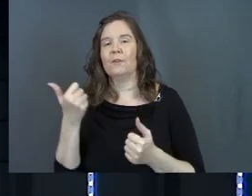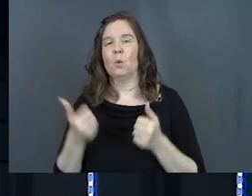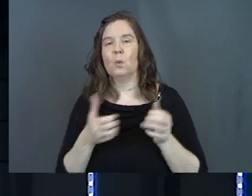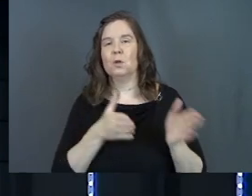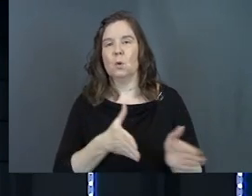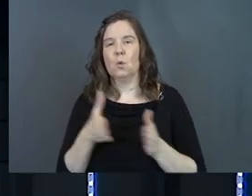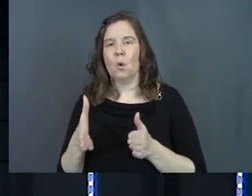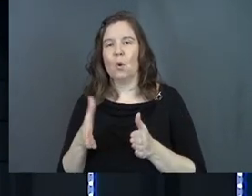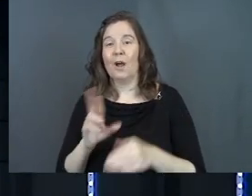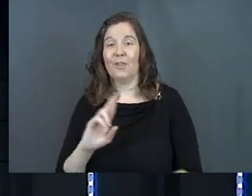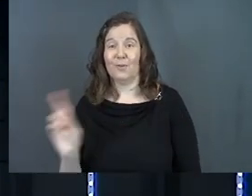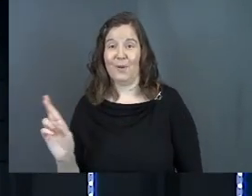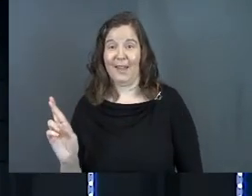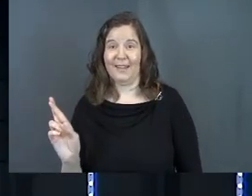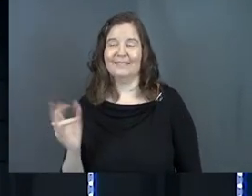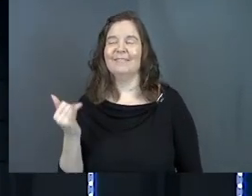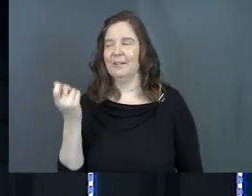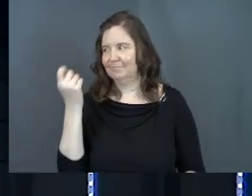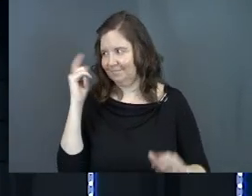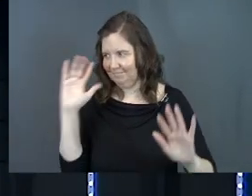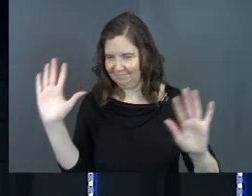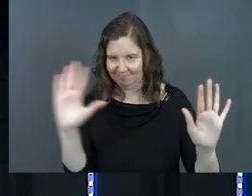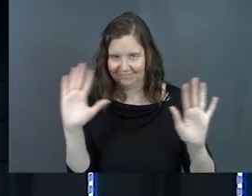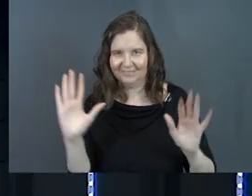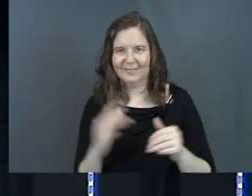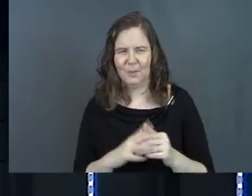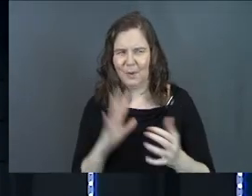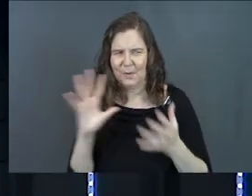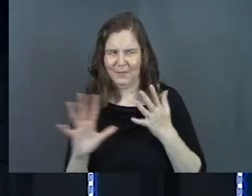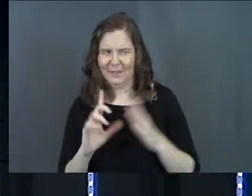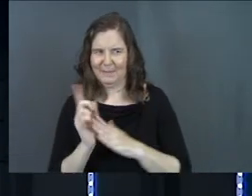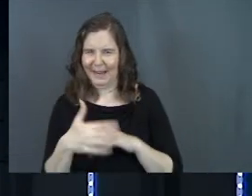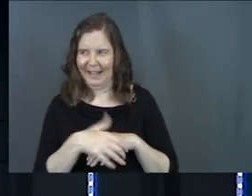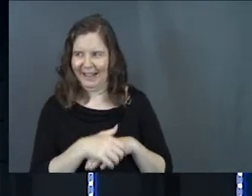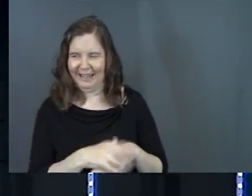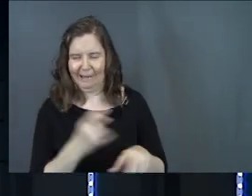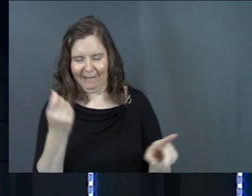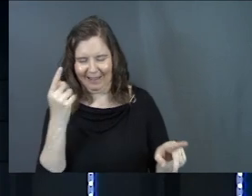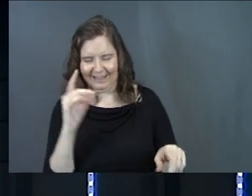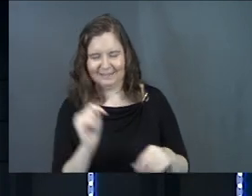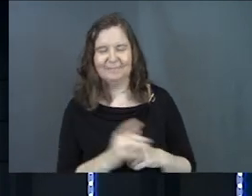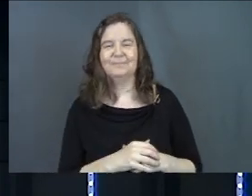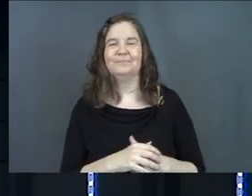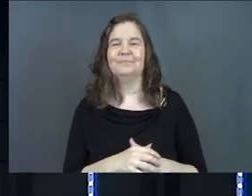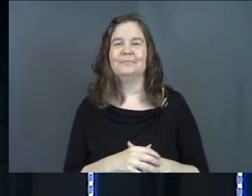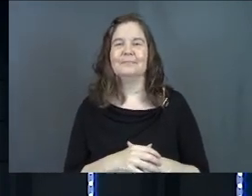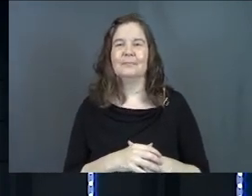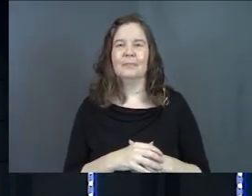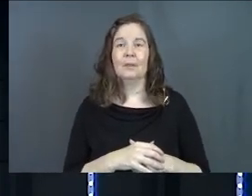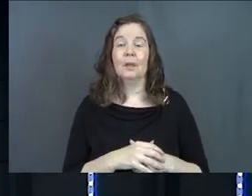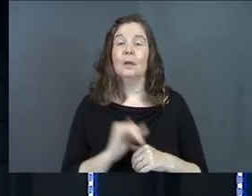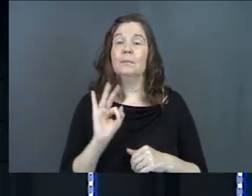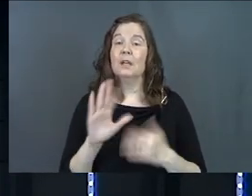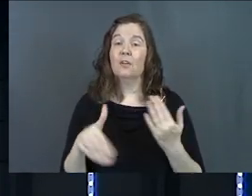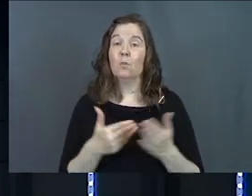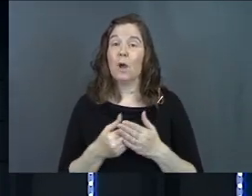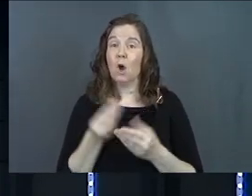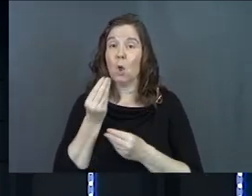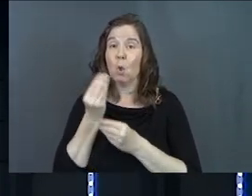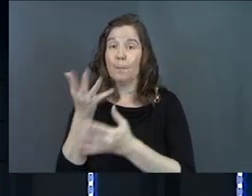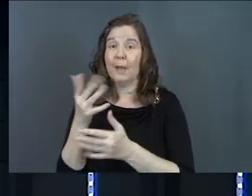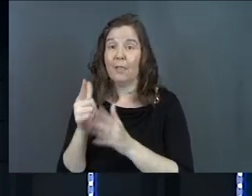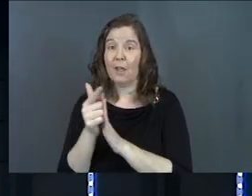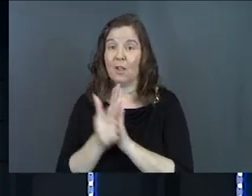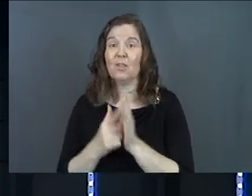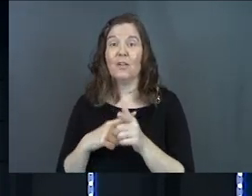what side of the road? Now we got it. We were confused about England. I get it. But if we all obey